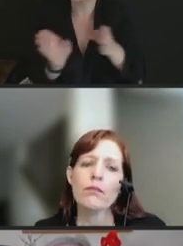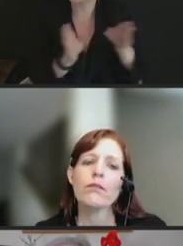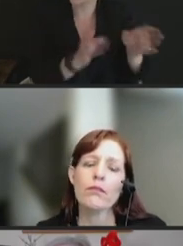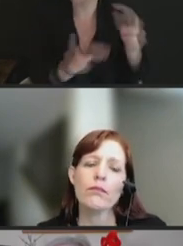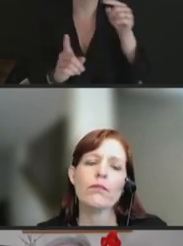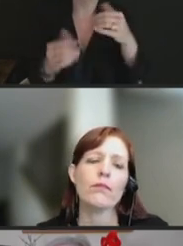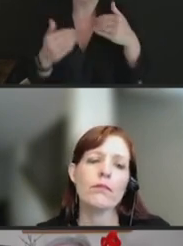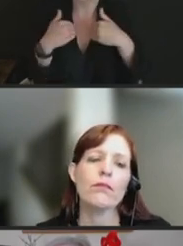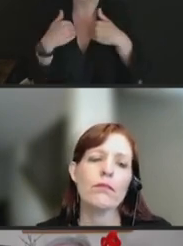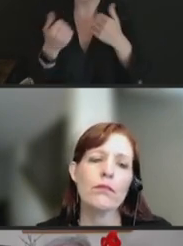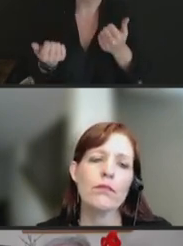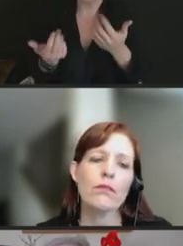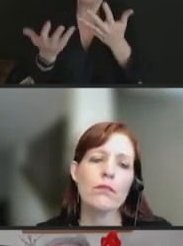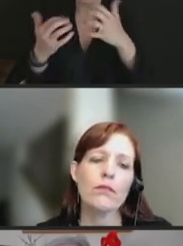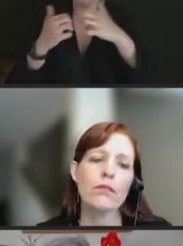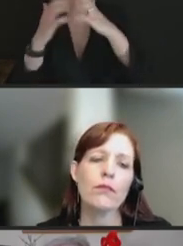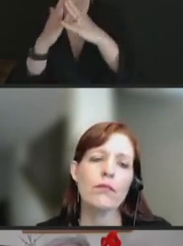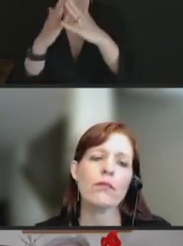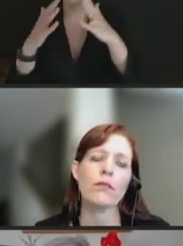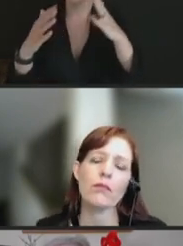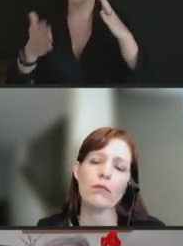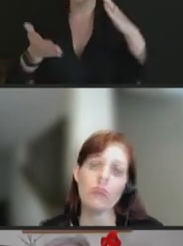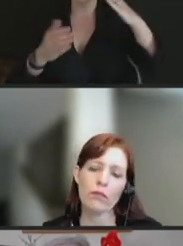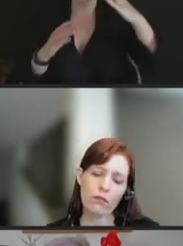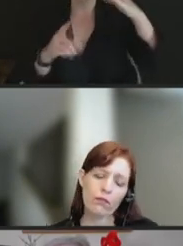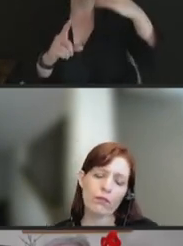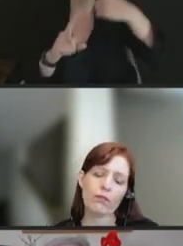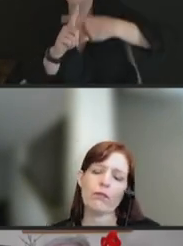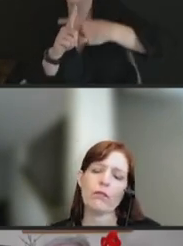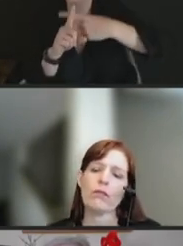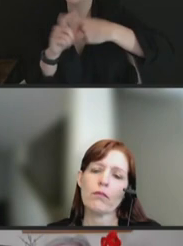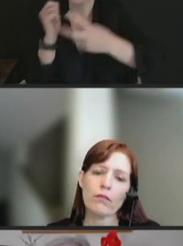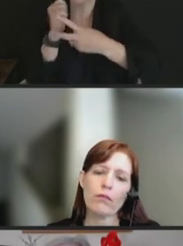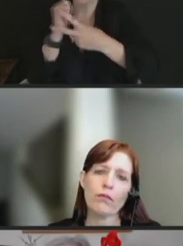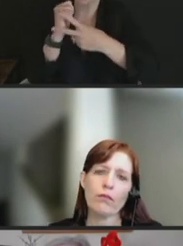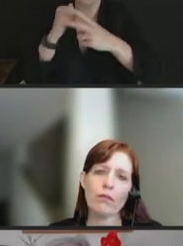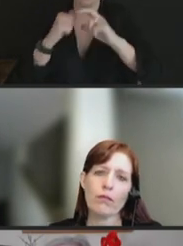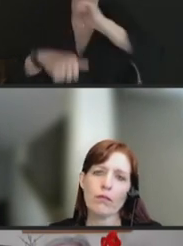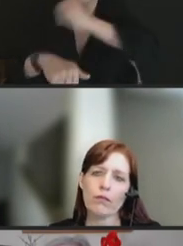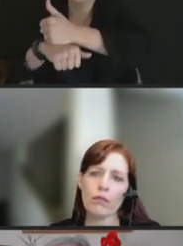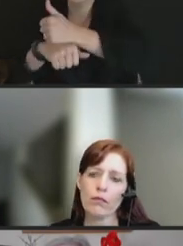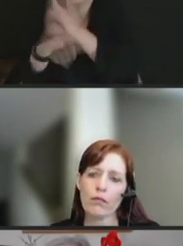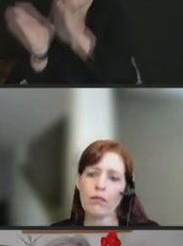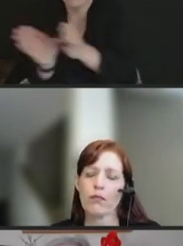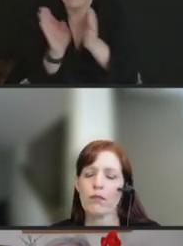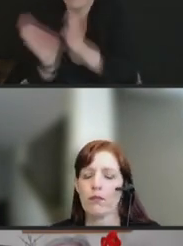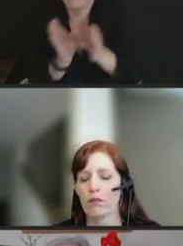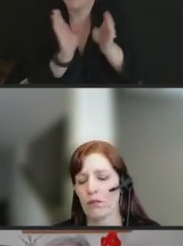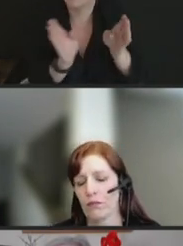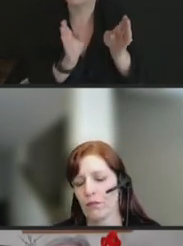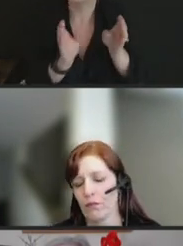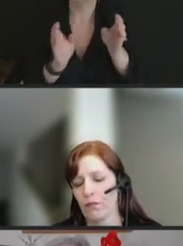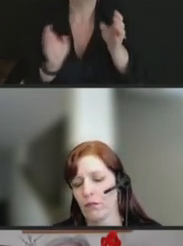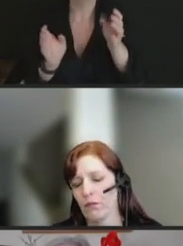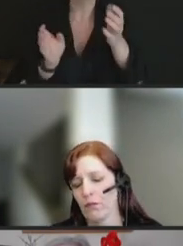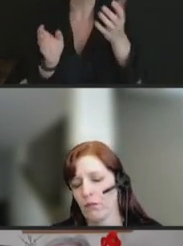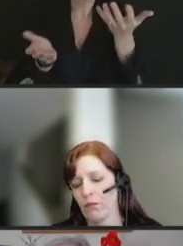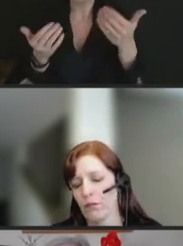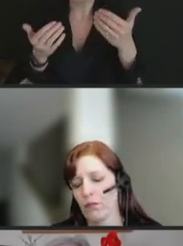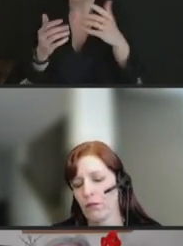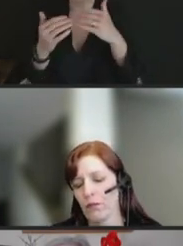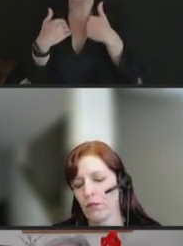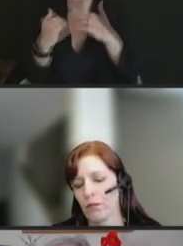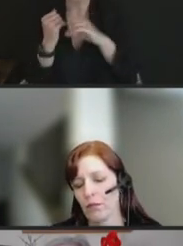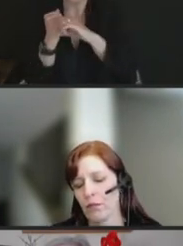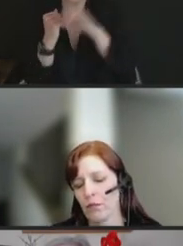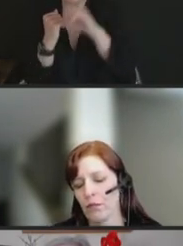-low infrastructure. Although, by the time that, because there was so much delay, then the